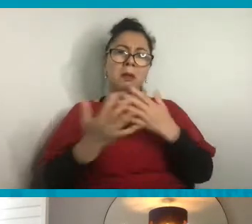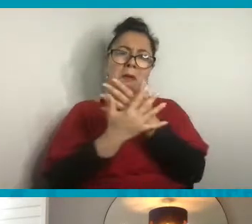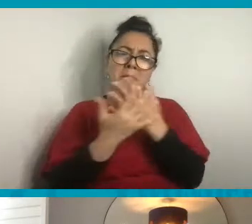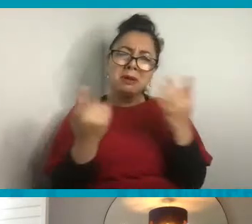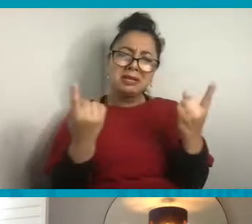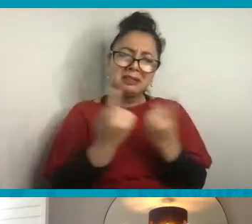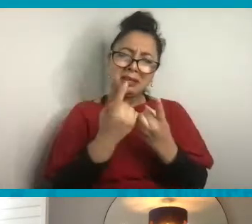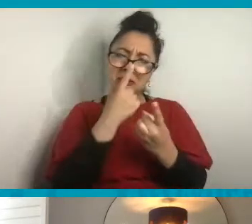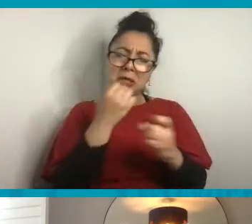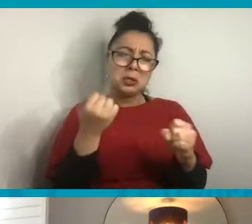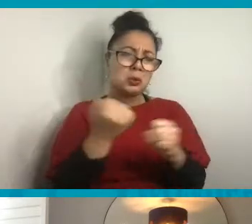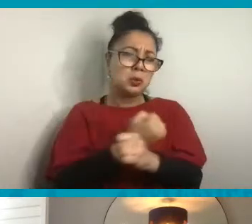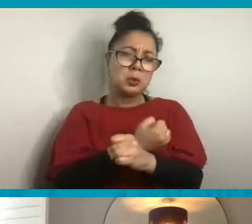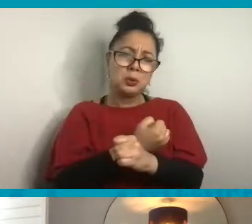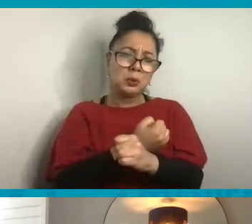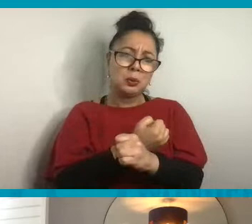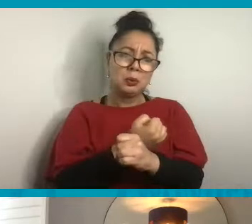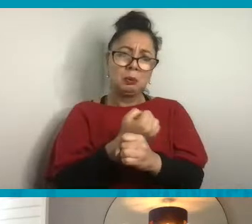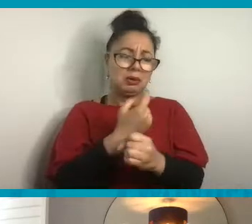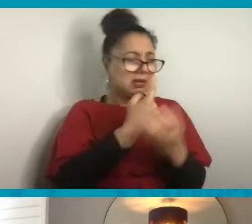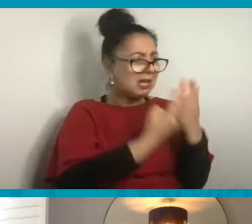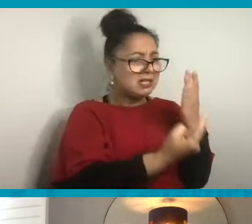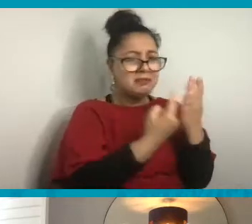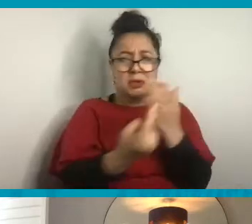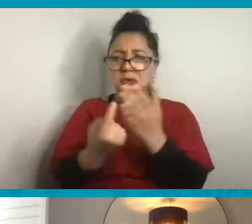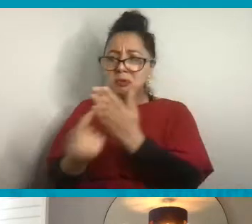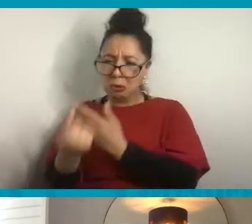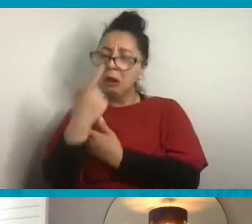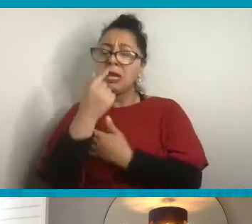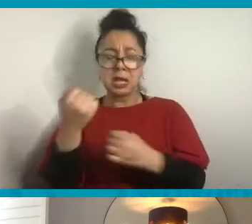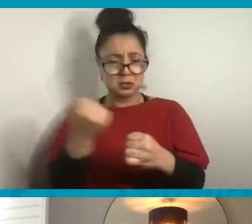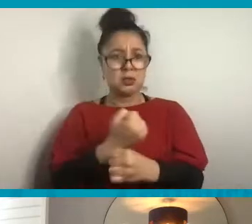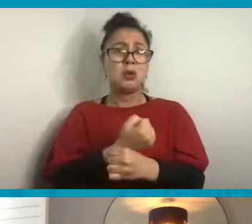do at an individual level to